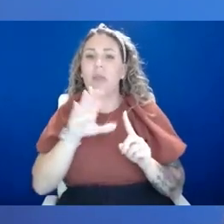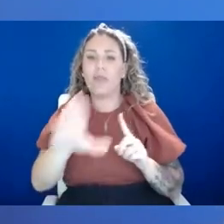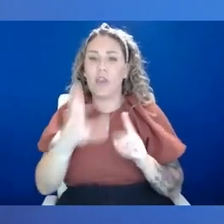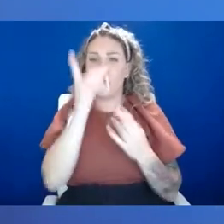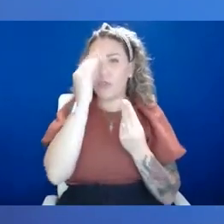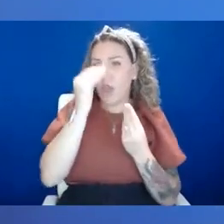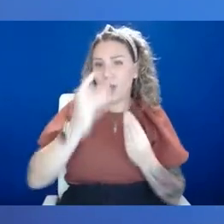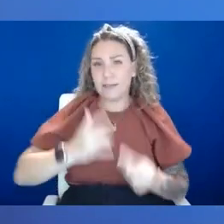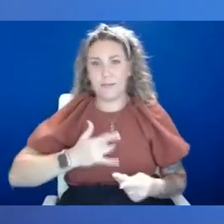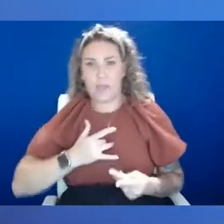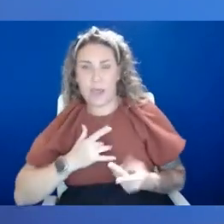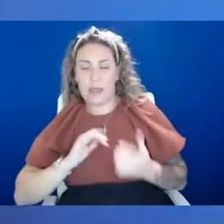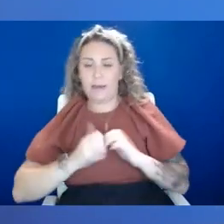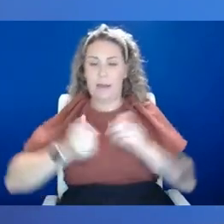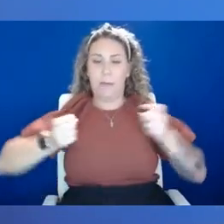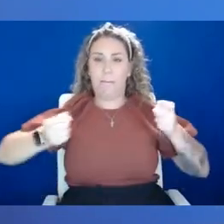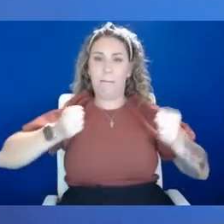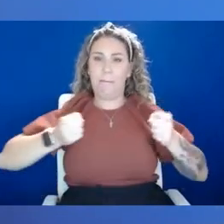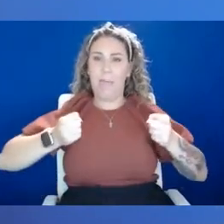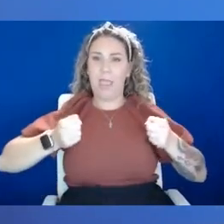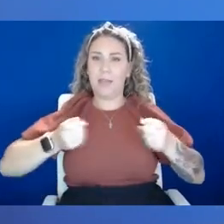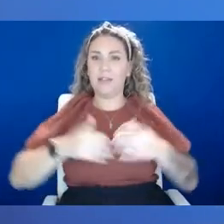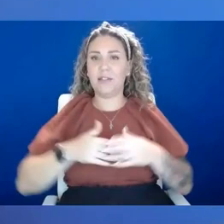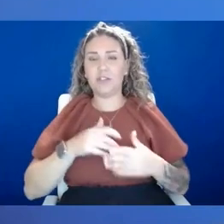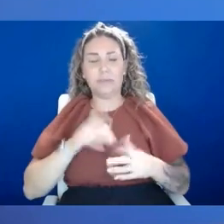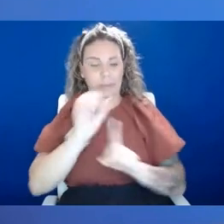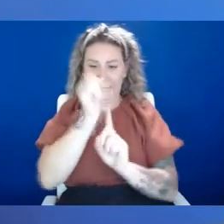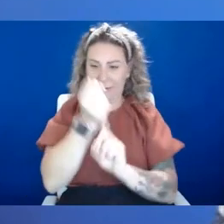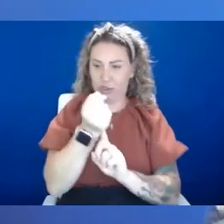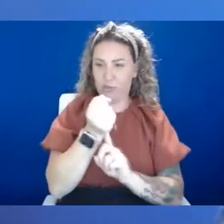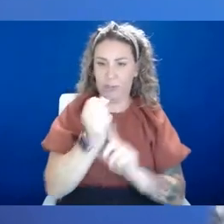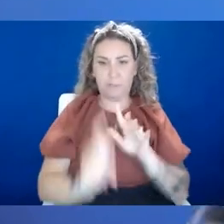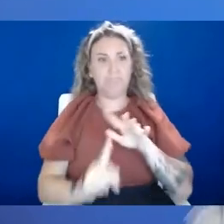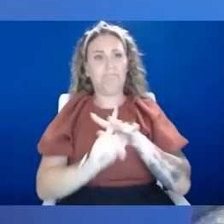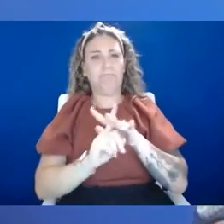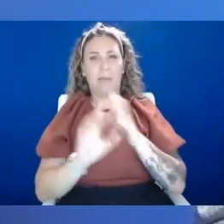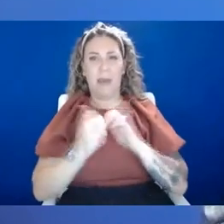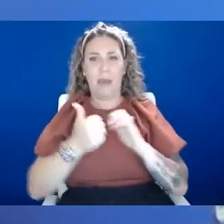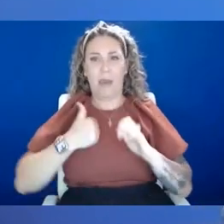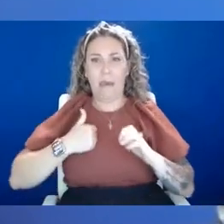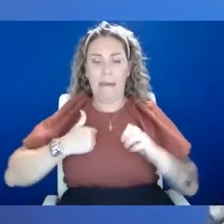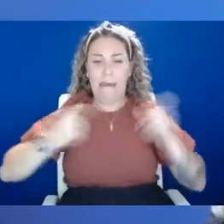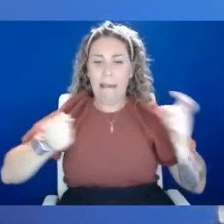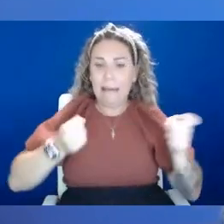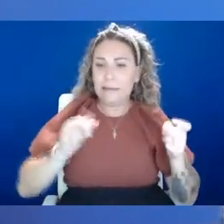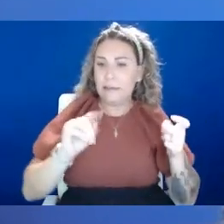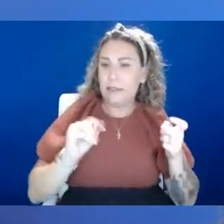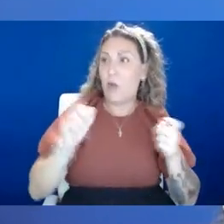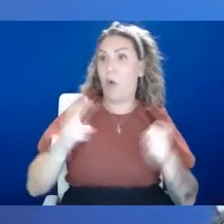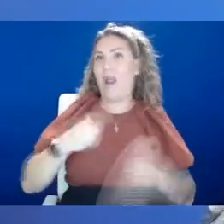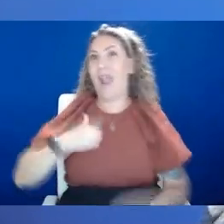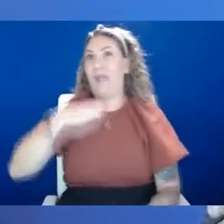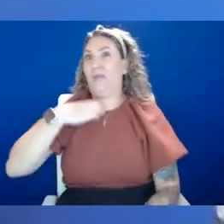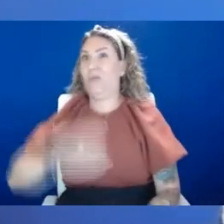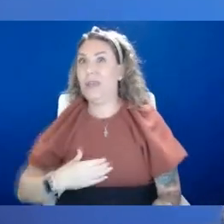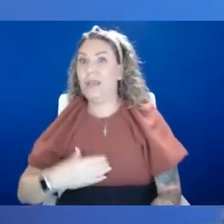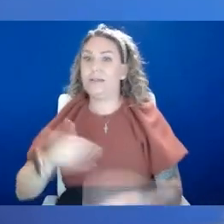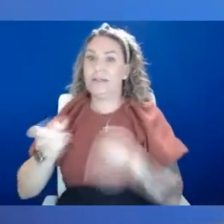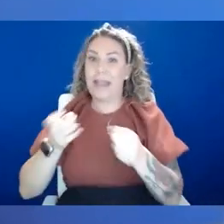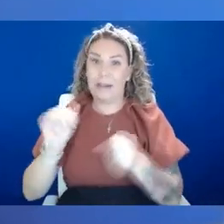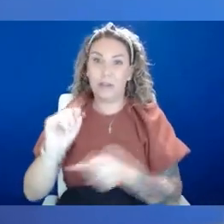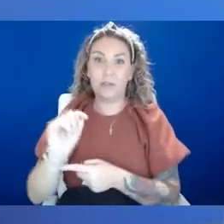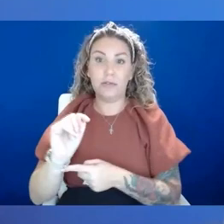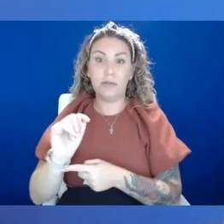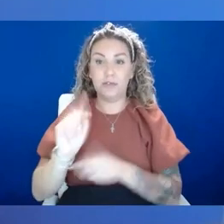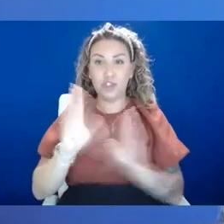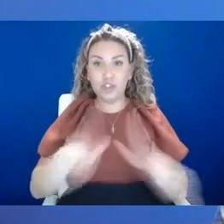they've managed that, you know, this situation came up, this is how I handled it. This may be the way I wish I would have handled it. So, so children are hearing, it's okay to talk